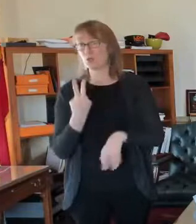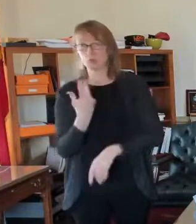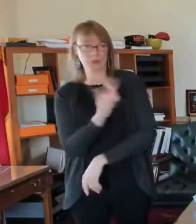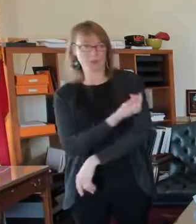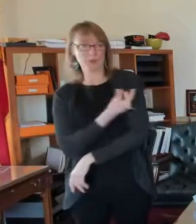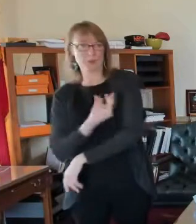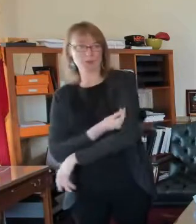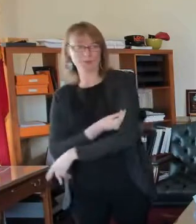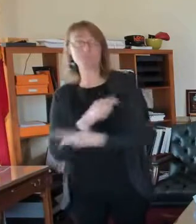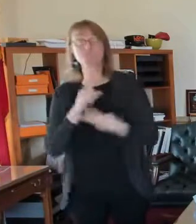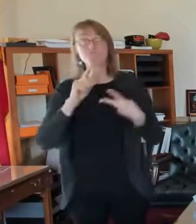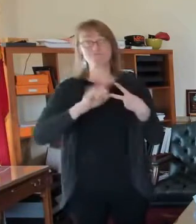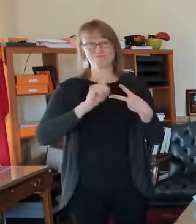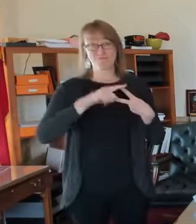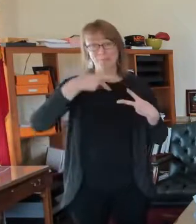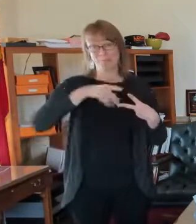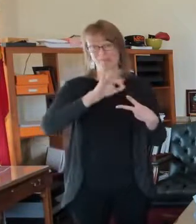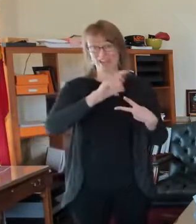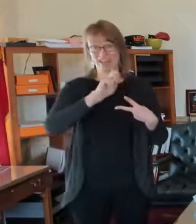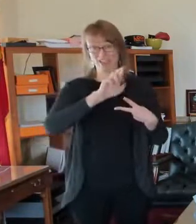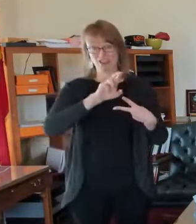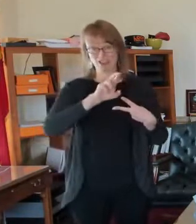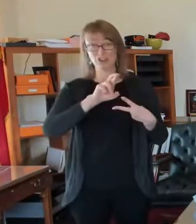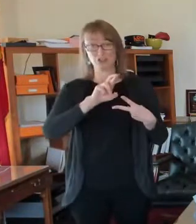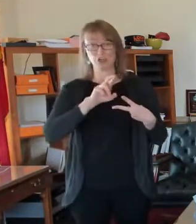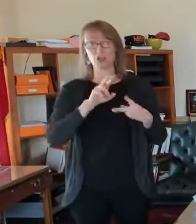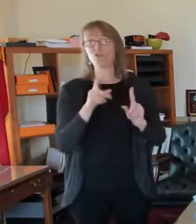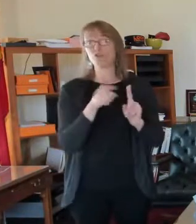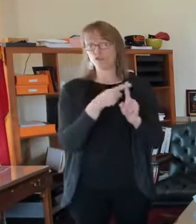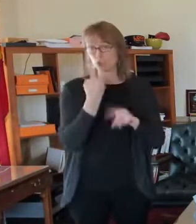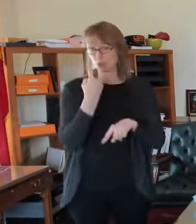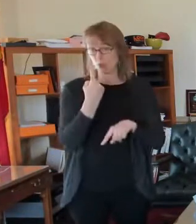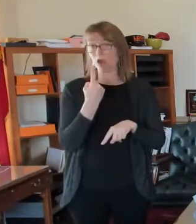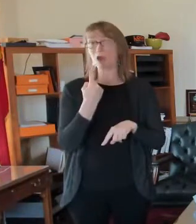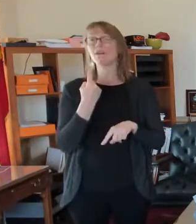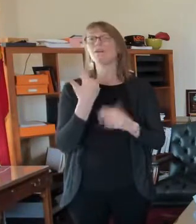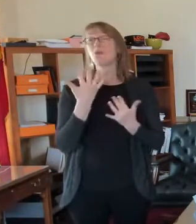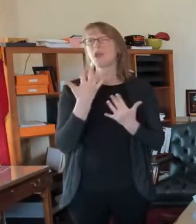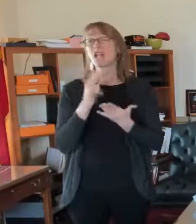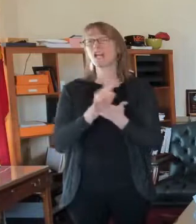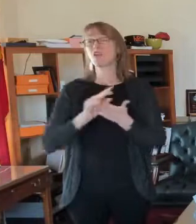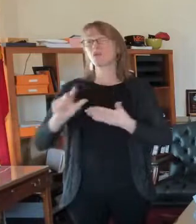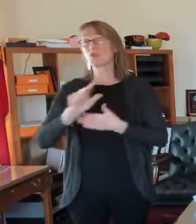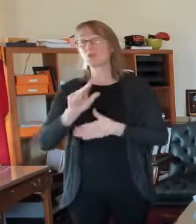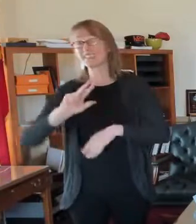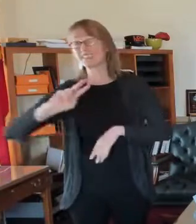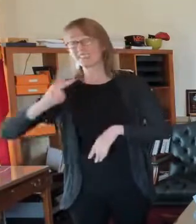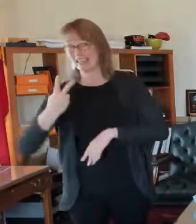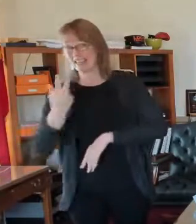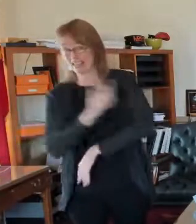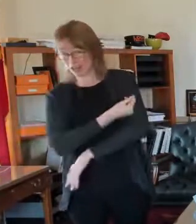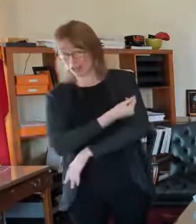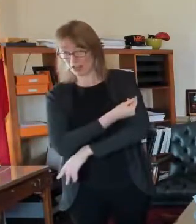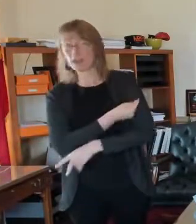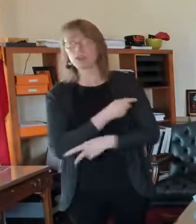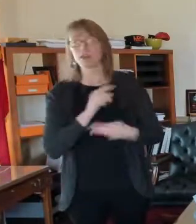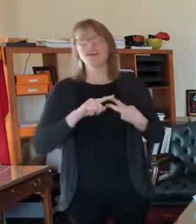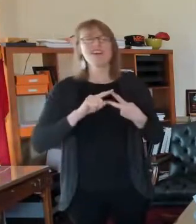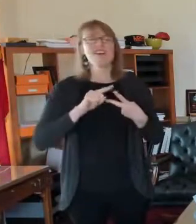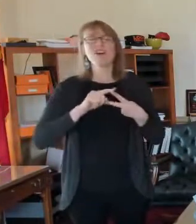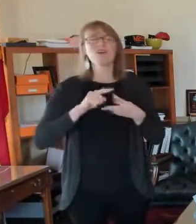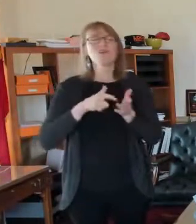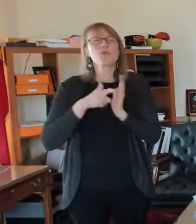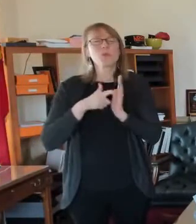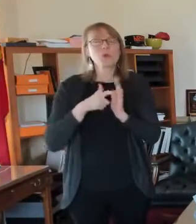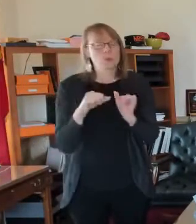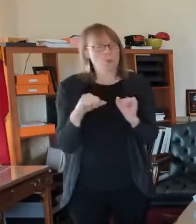extreme cold temperatures, minus 90. I think it is, but you know, nothing that any